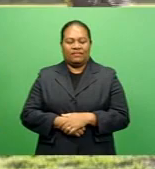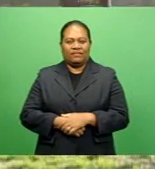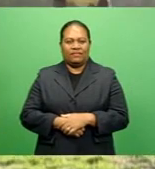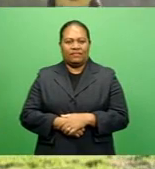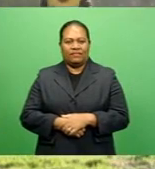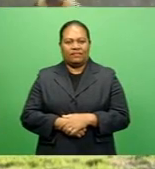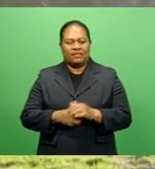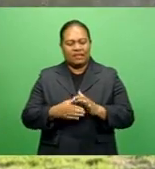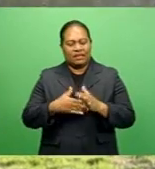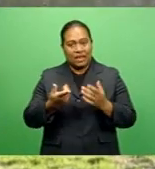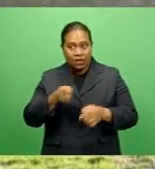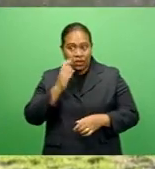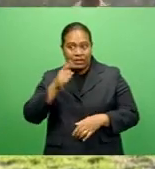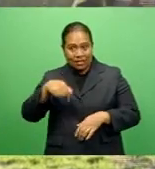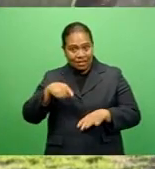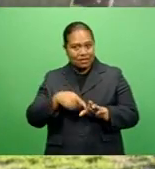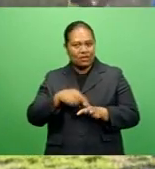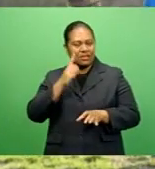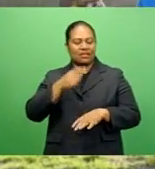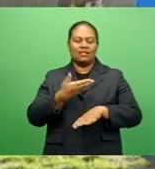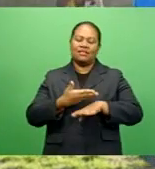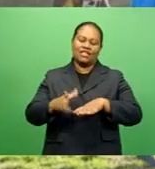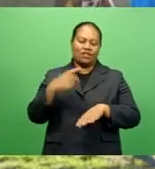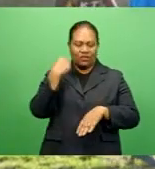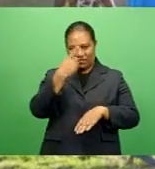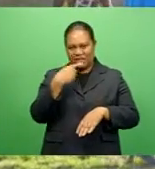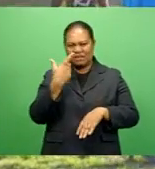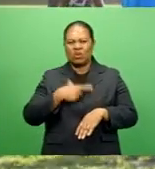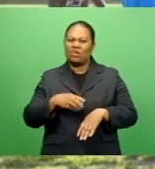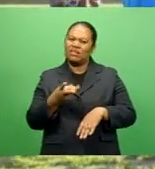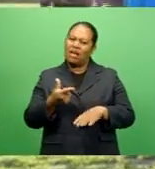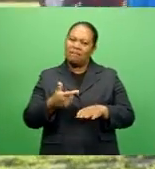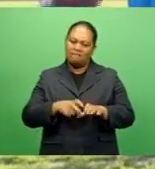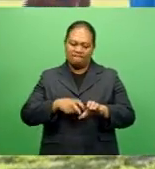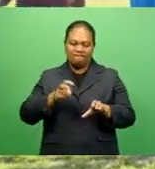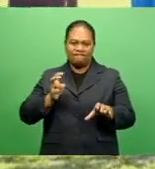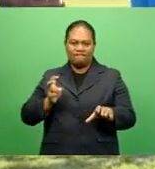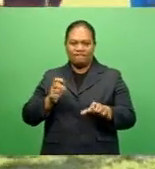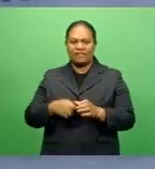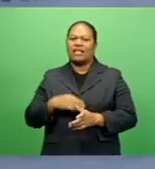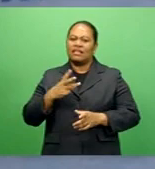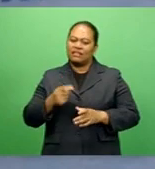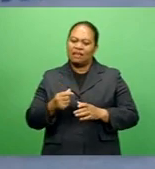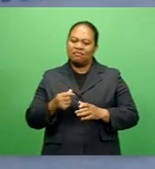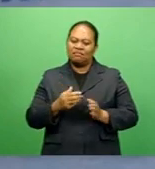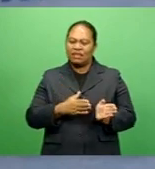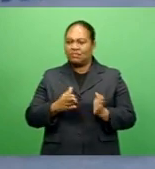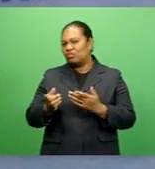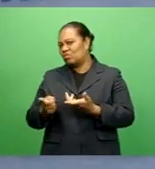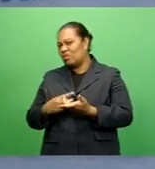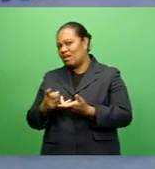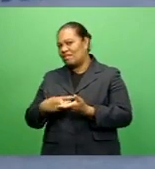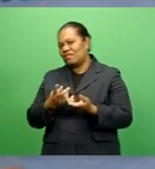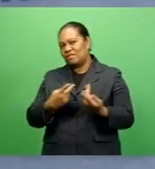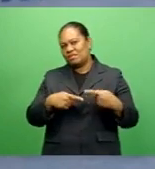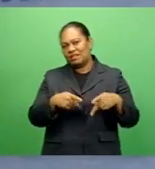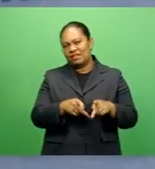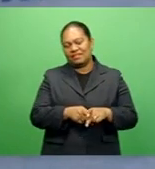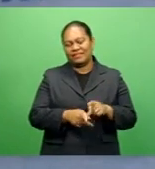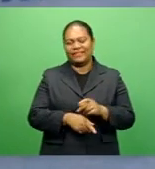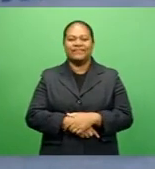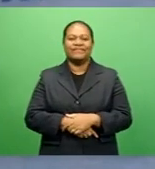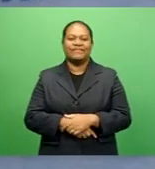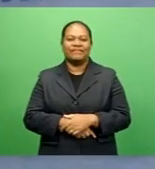you'll see some new faces, some every time. some have moved on for business for those in the forces